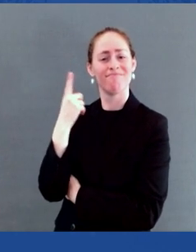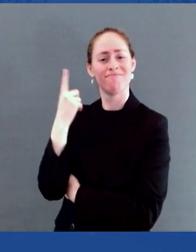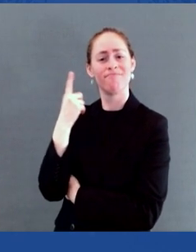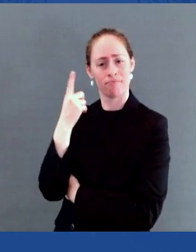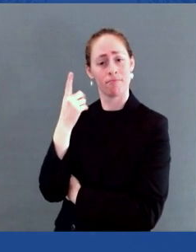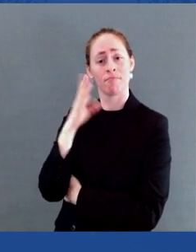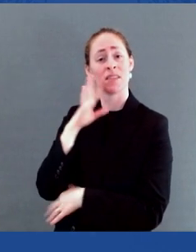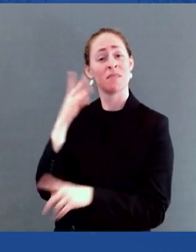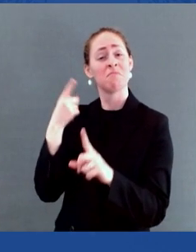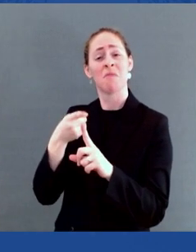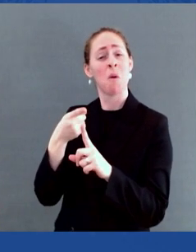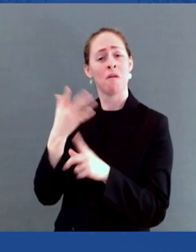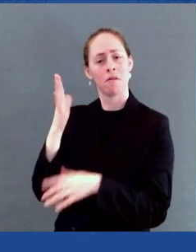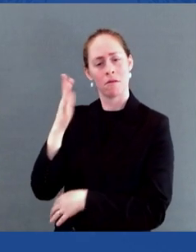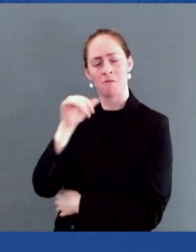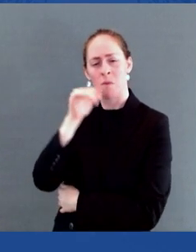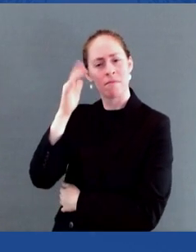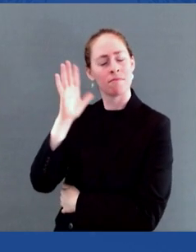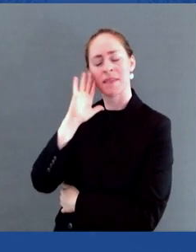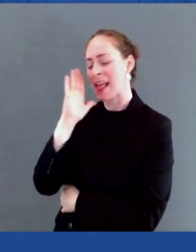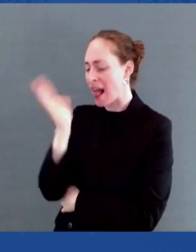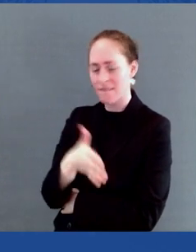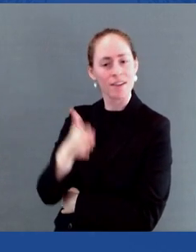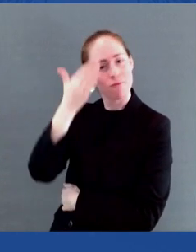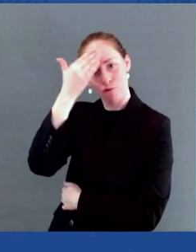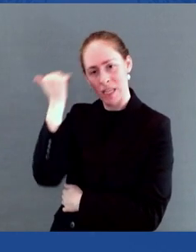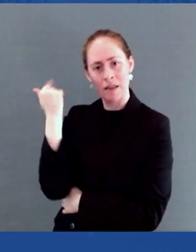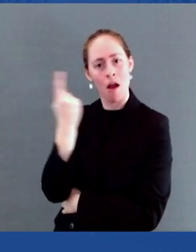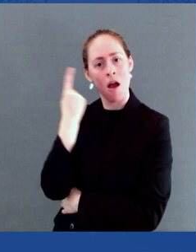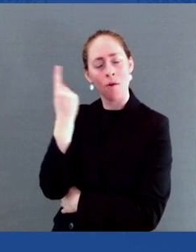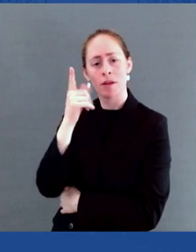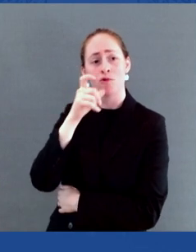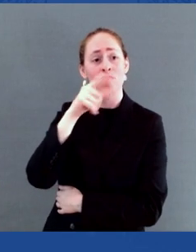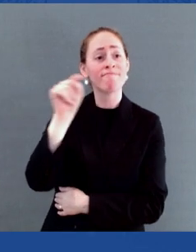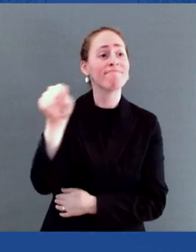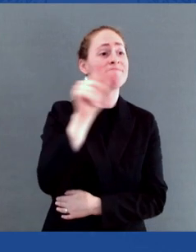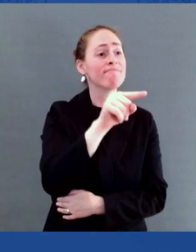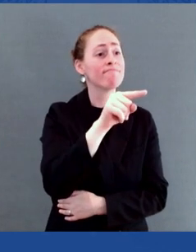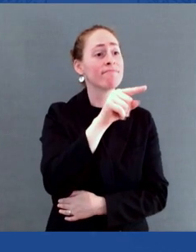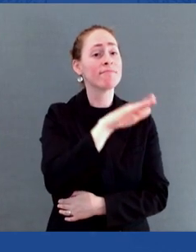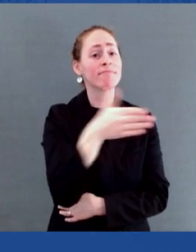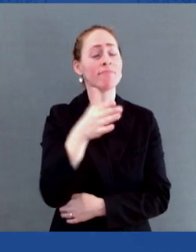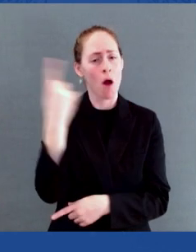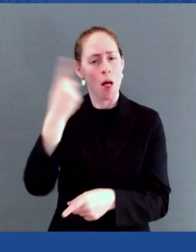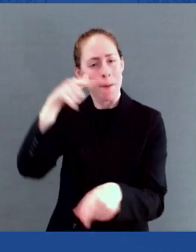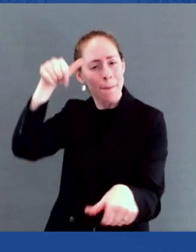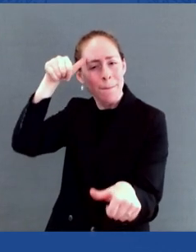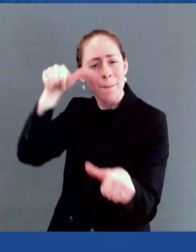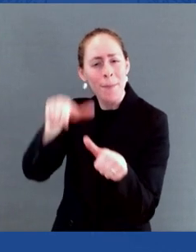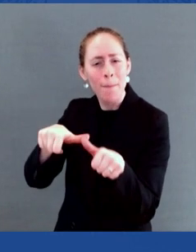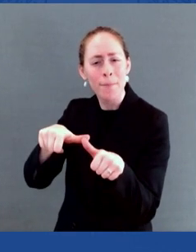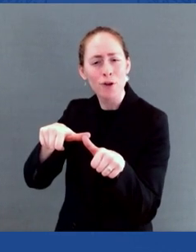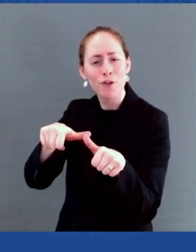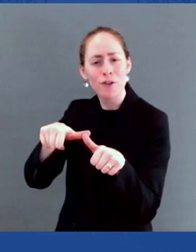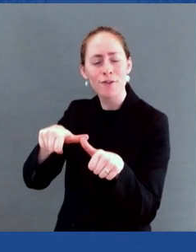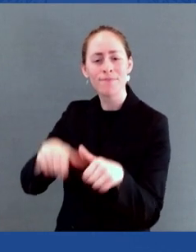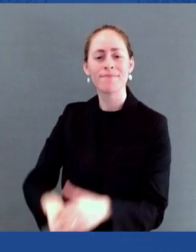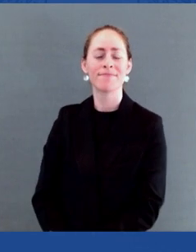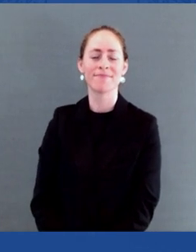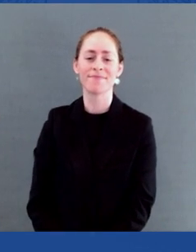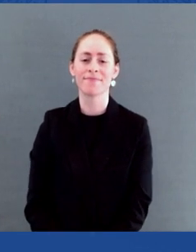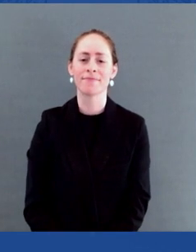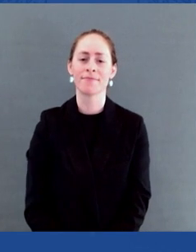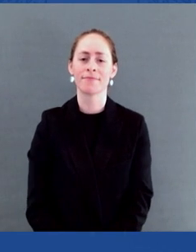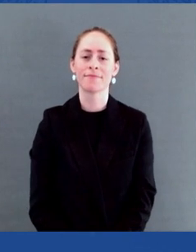so many of you know, and relations with people who have, whether they're family members or friends, that you've watched them in the past wither